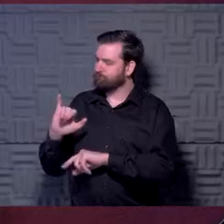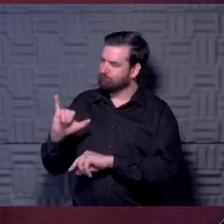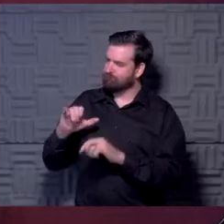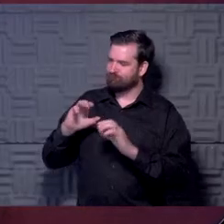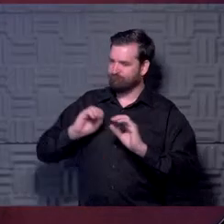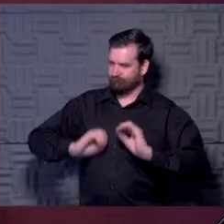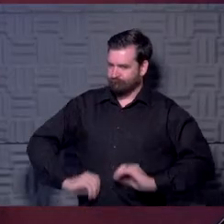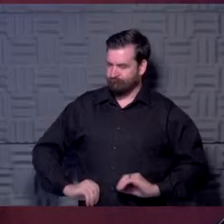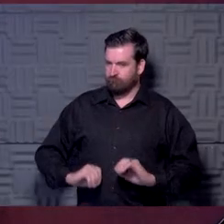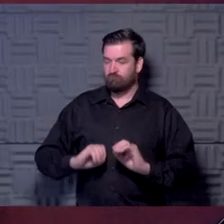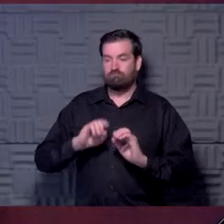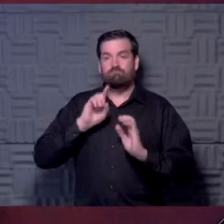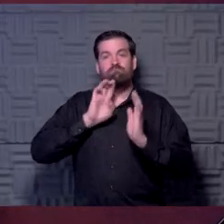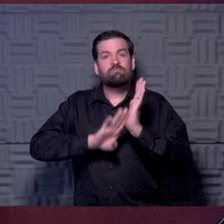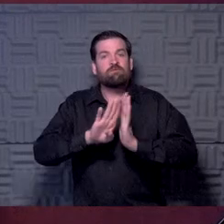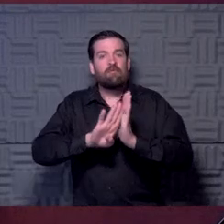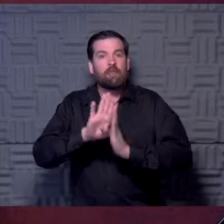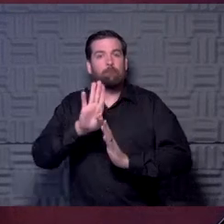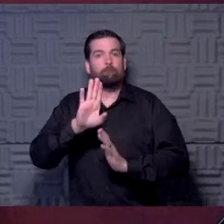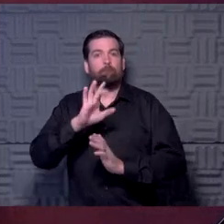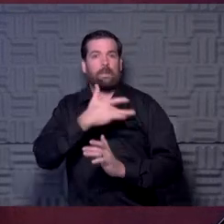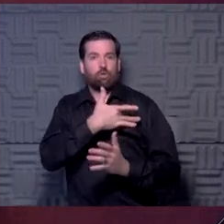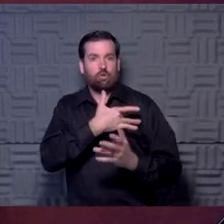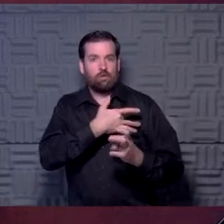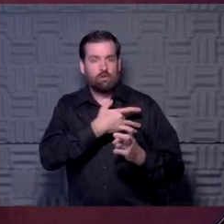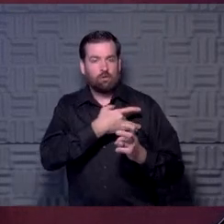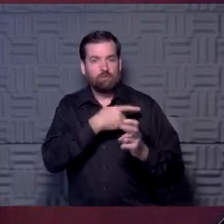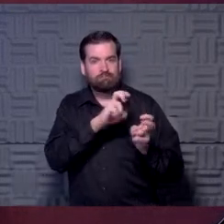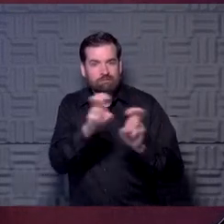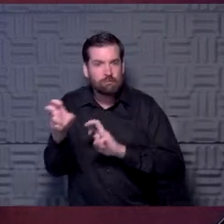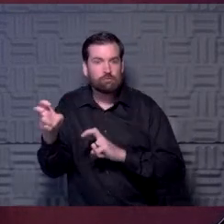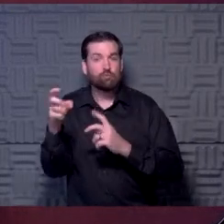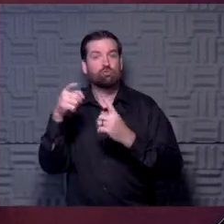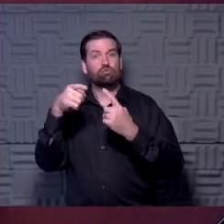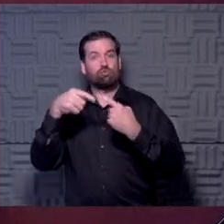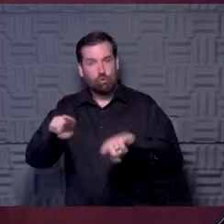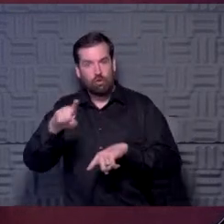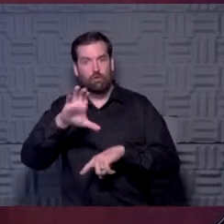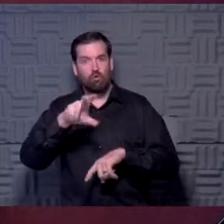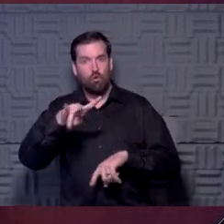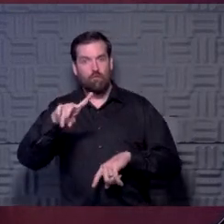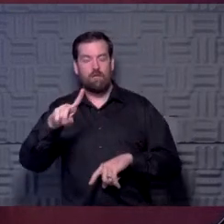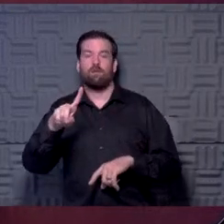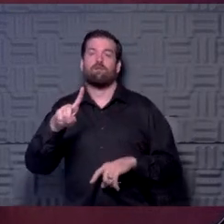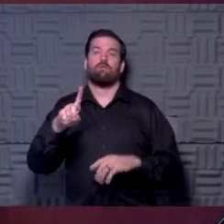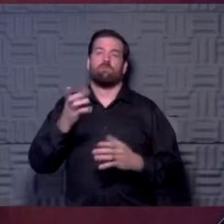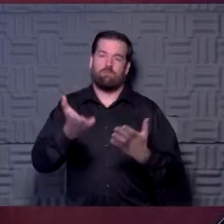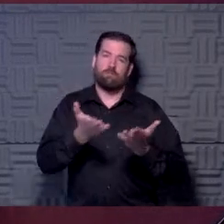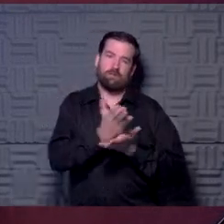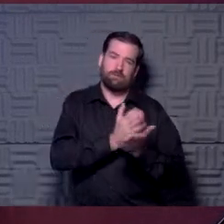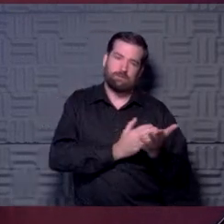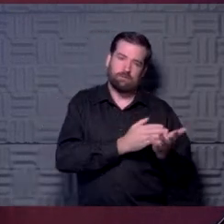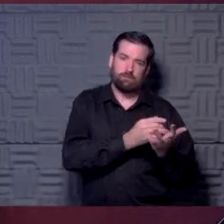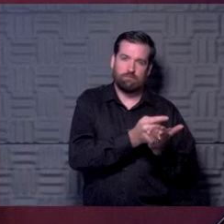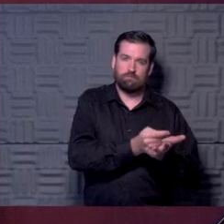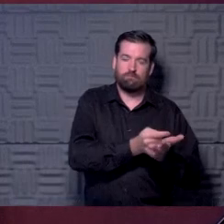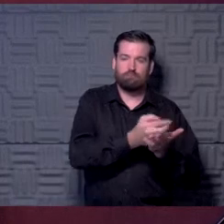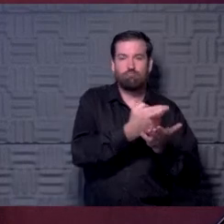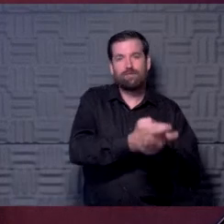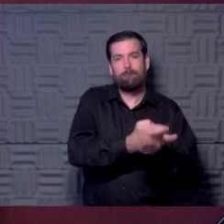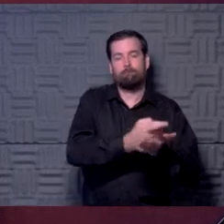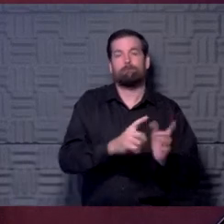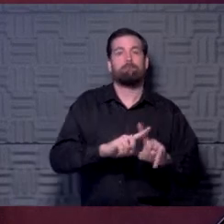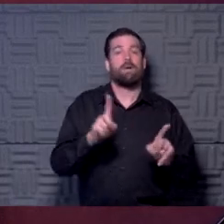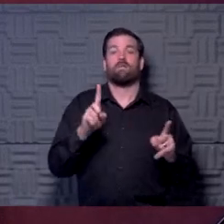So if you actually developed myocarditis and myocardial dysfunction during your acute illness, you may end up in some sort of rehab situation. But